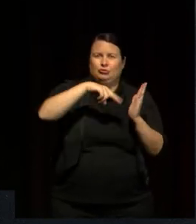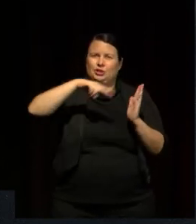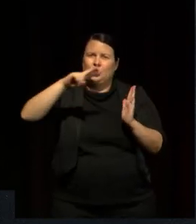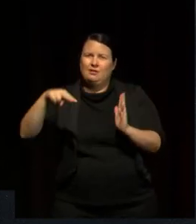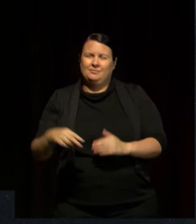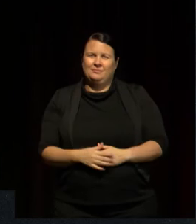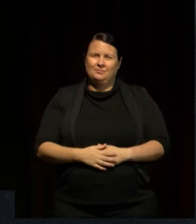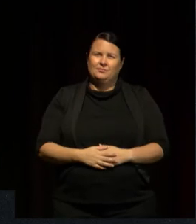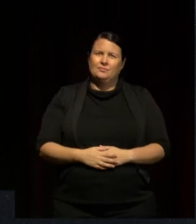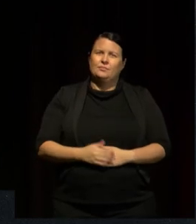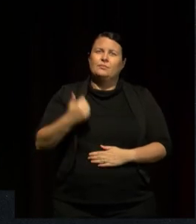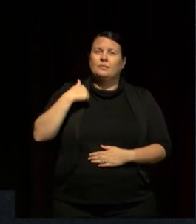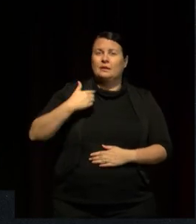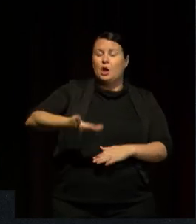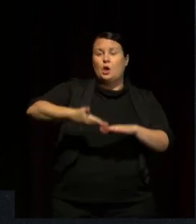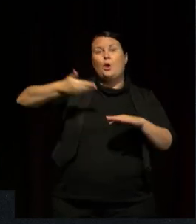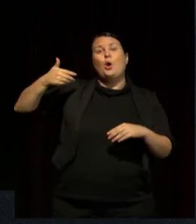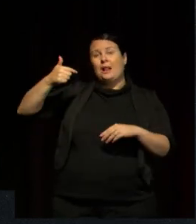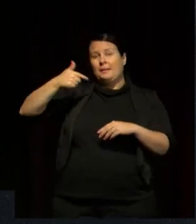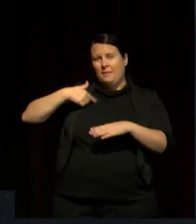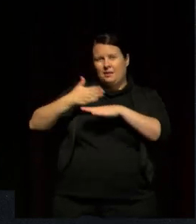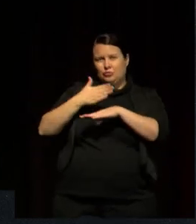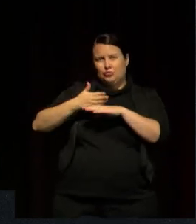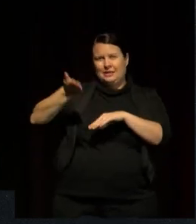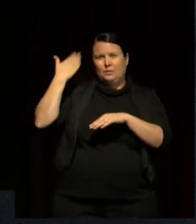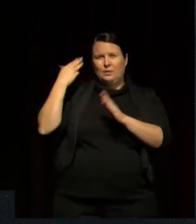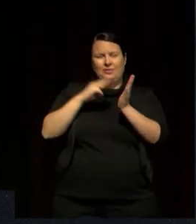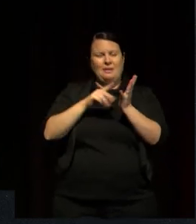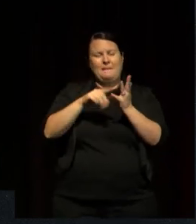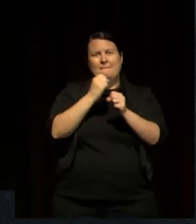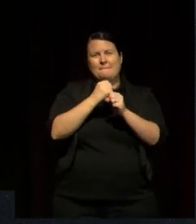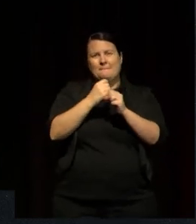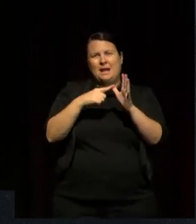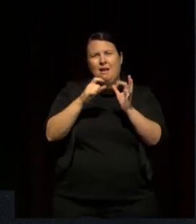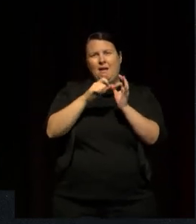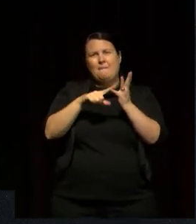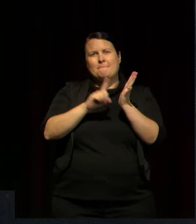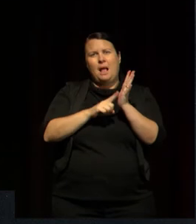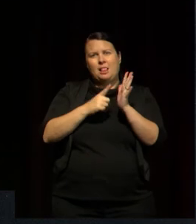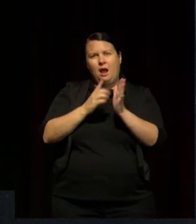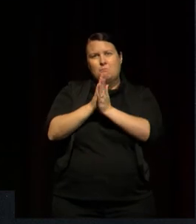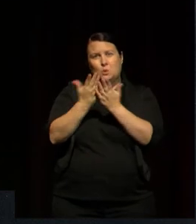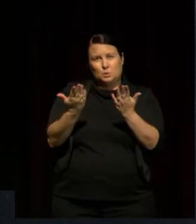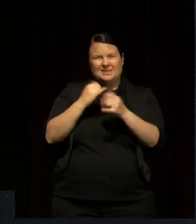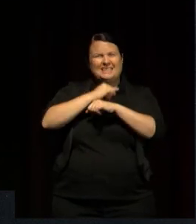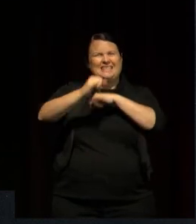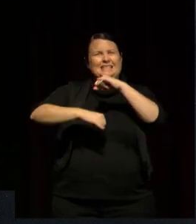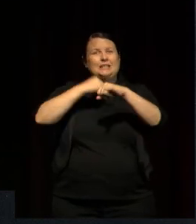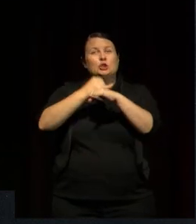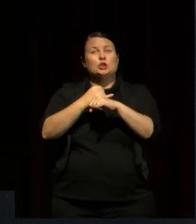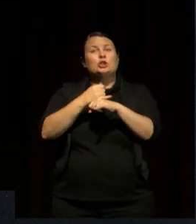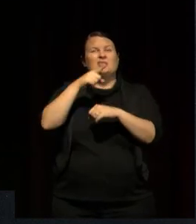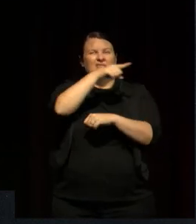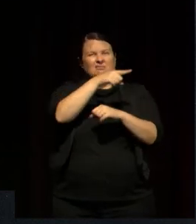worked earlier in my life with Magabala Books, which is an Indigenous publishing house based in Broome, Western